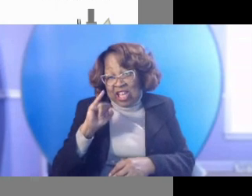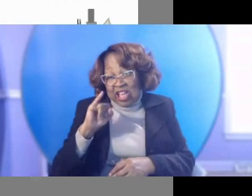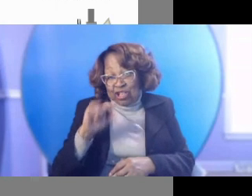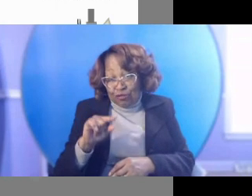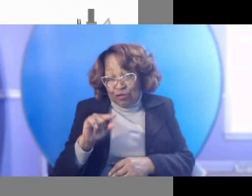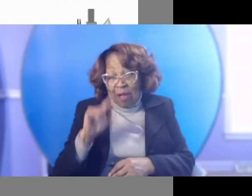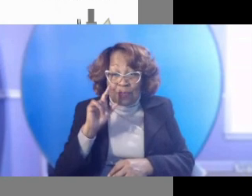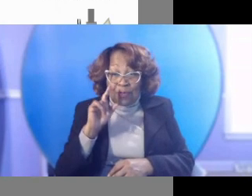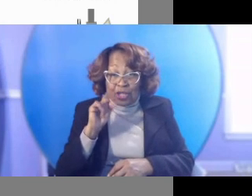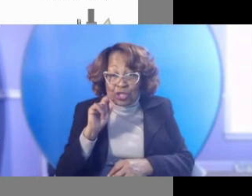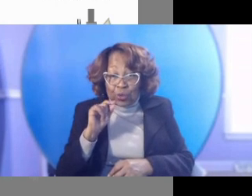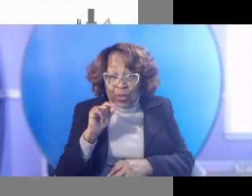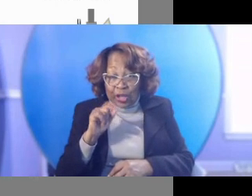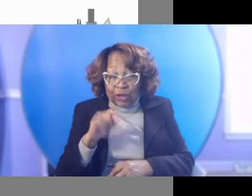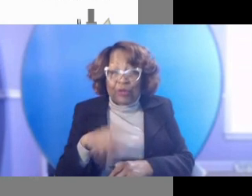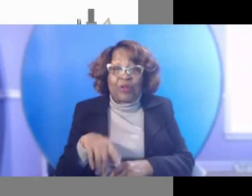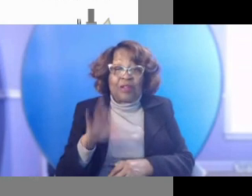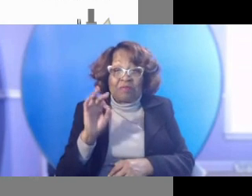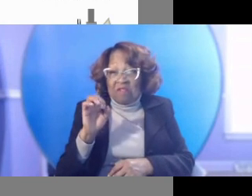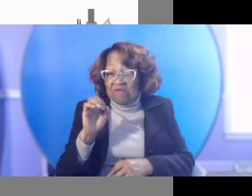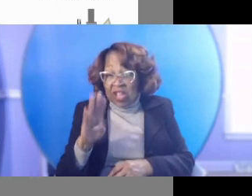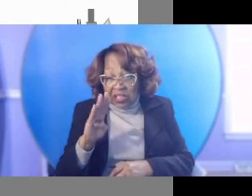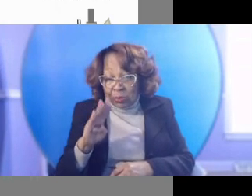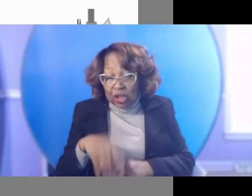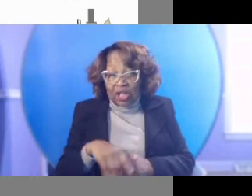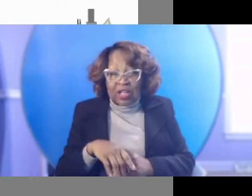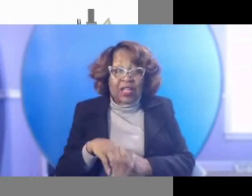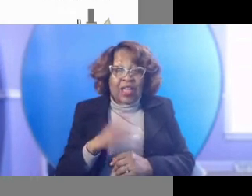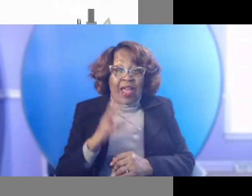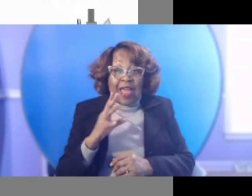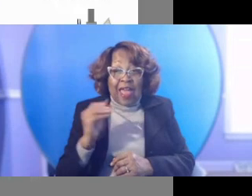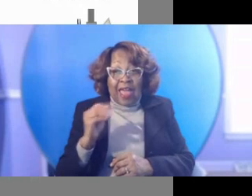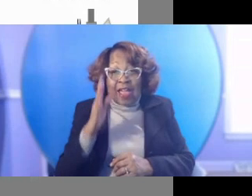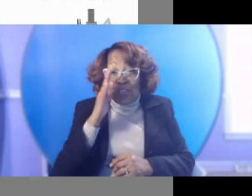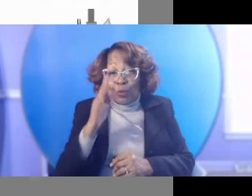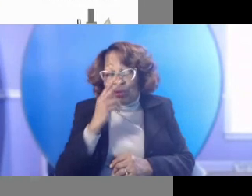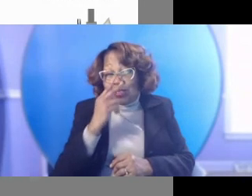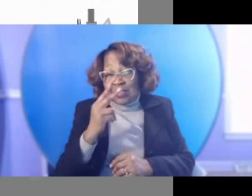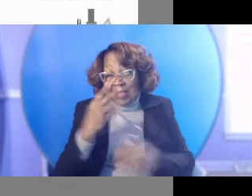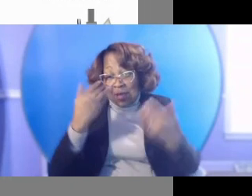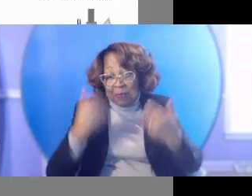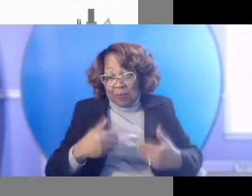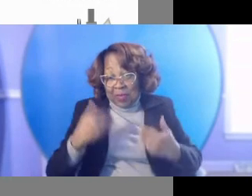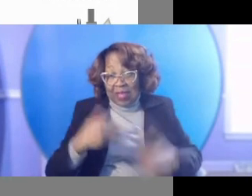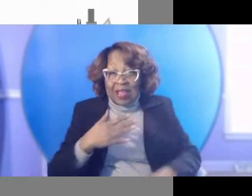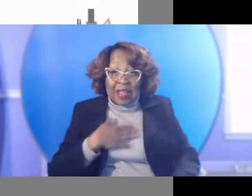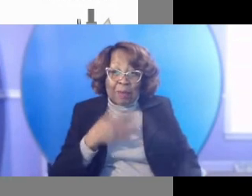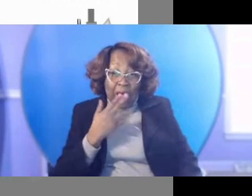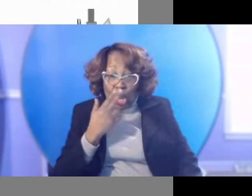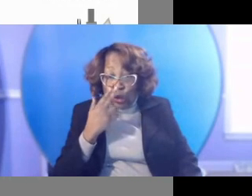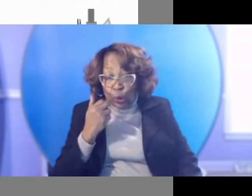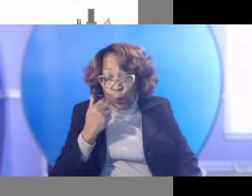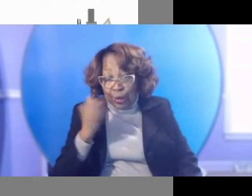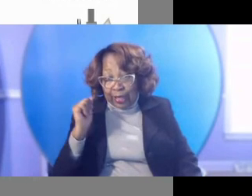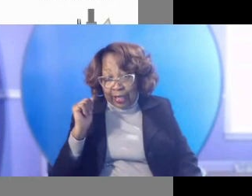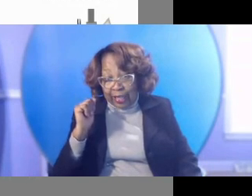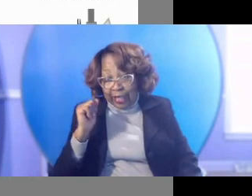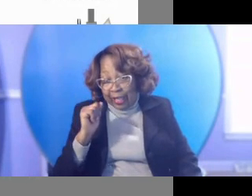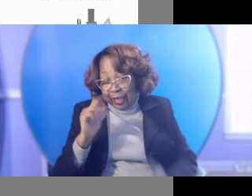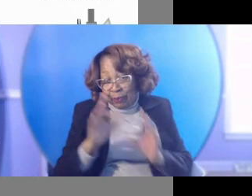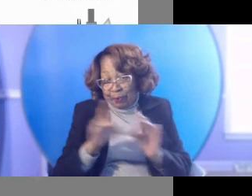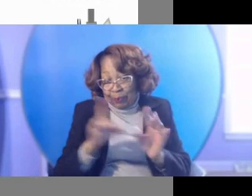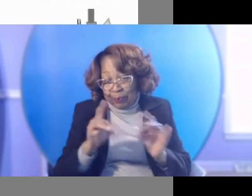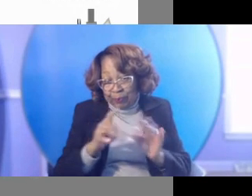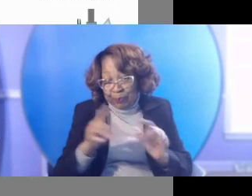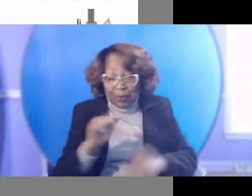we chatted up in Facebook. Uh, we'll see me and my corny all the time. Um,